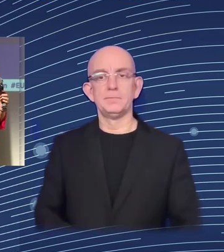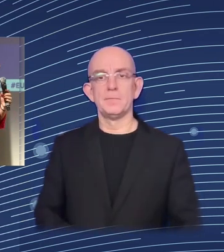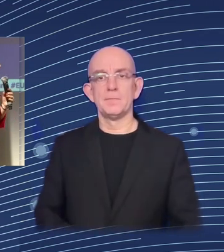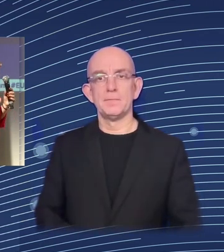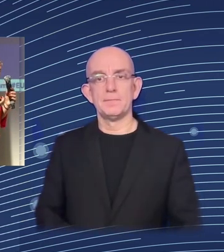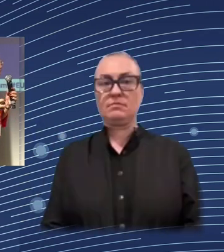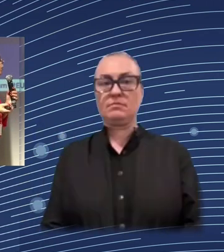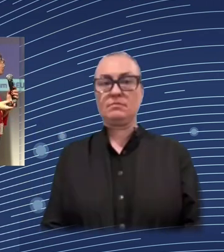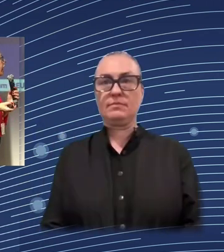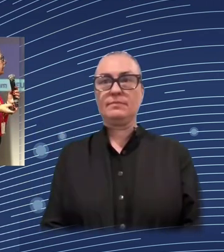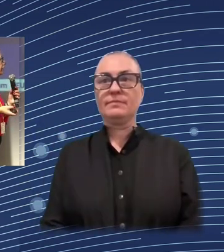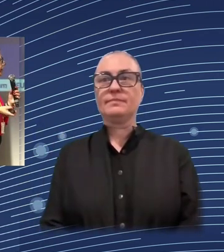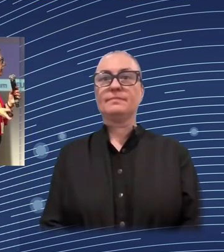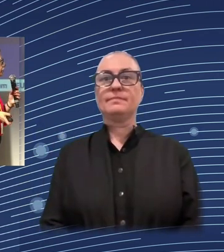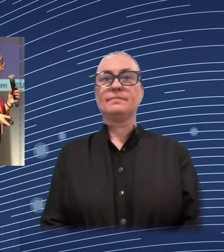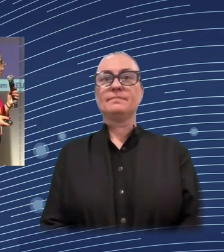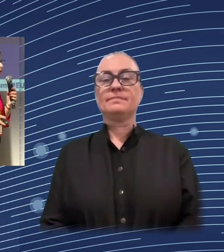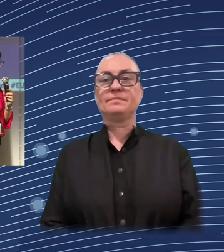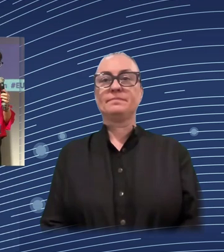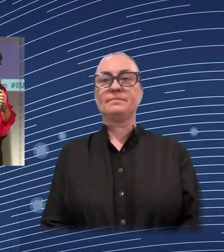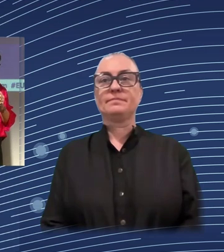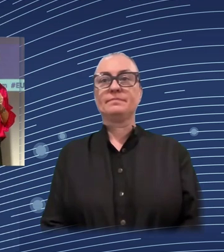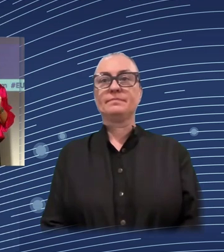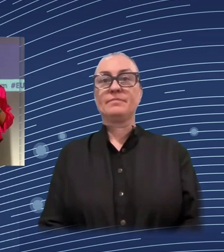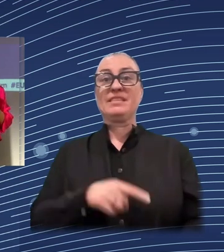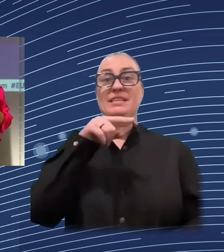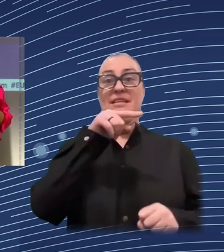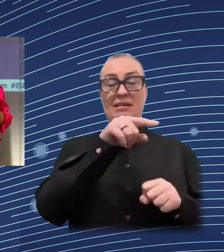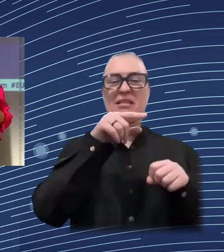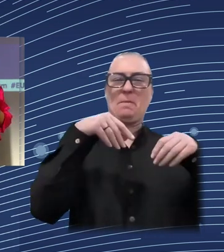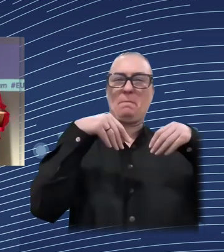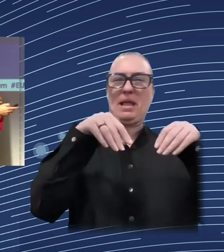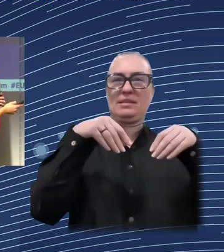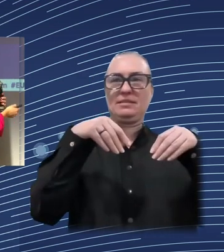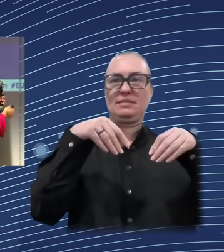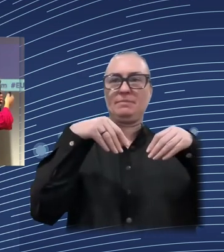only capturing one dimension of the digital transformation.